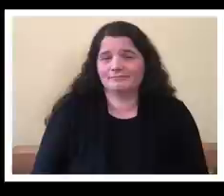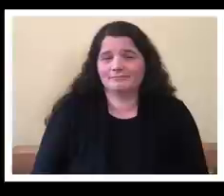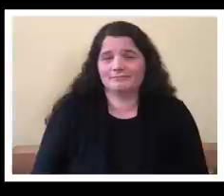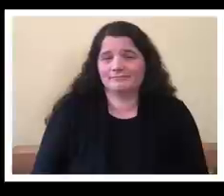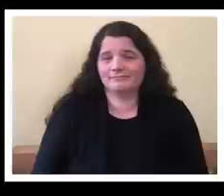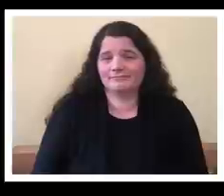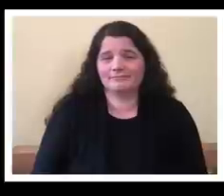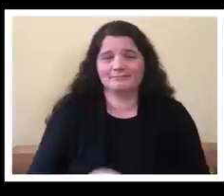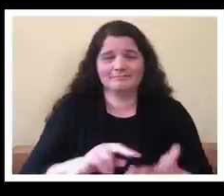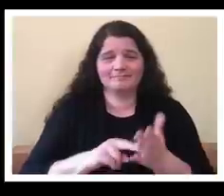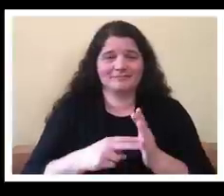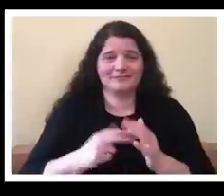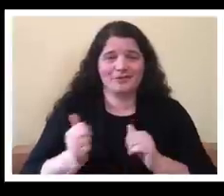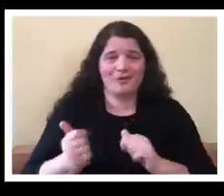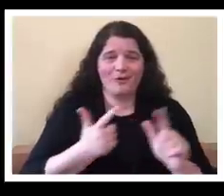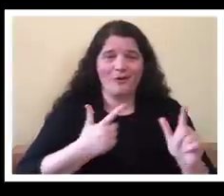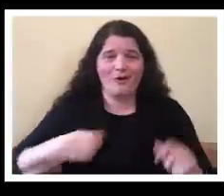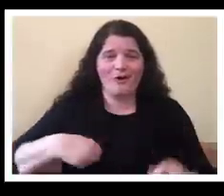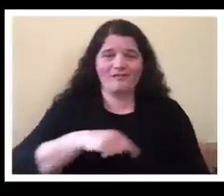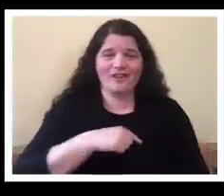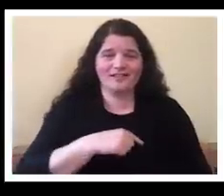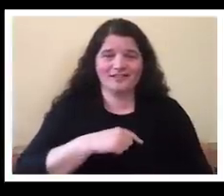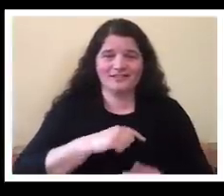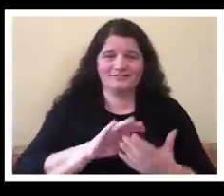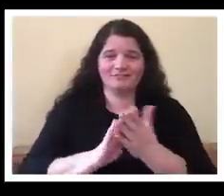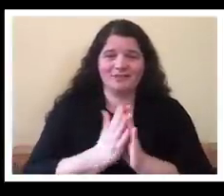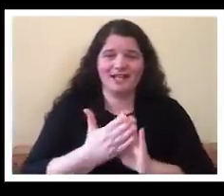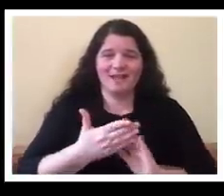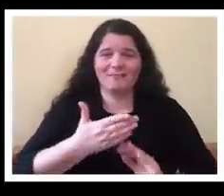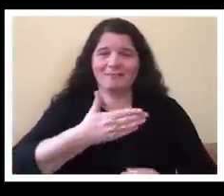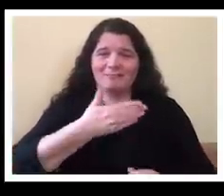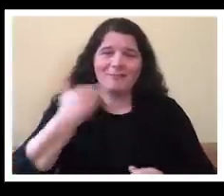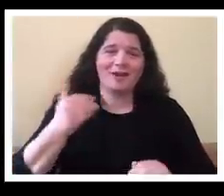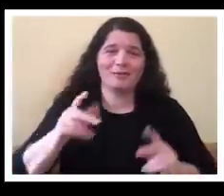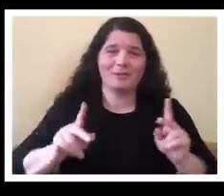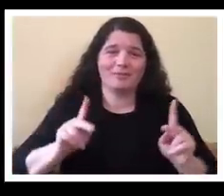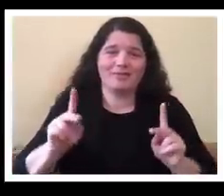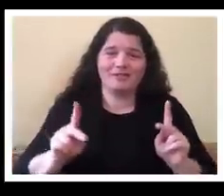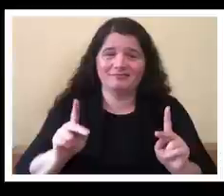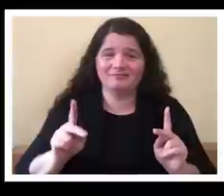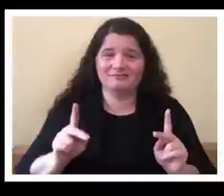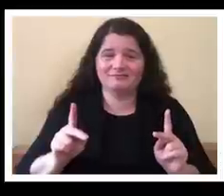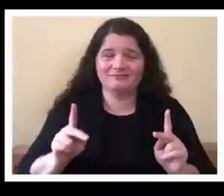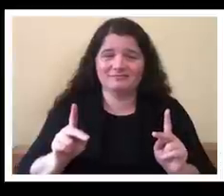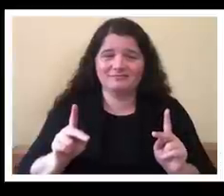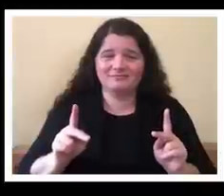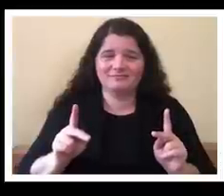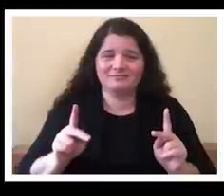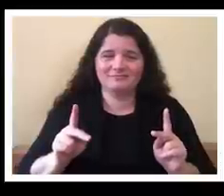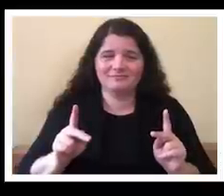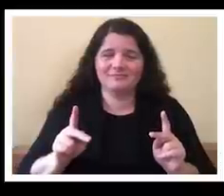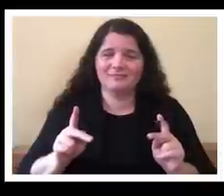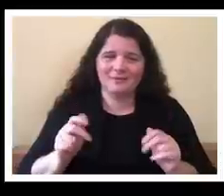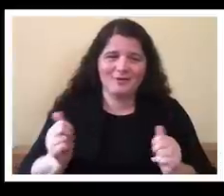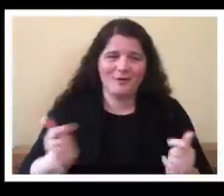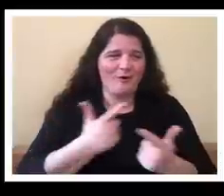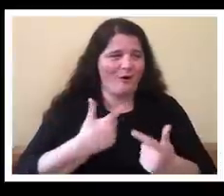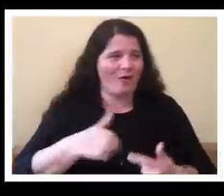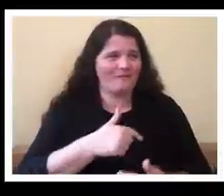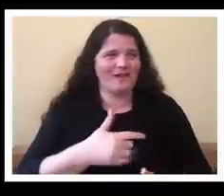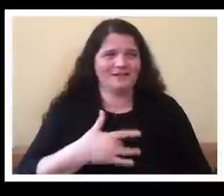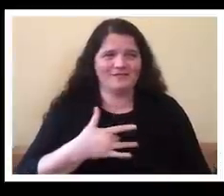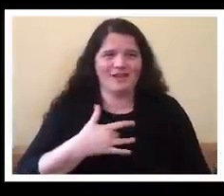people my world all empowered